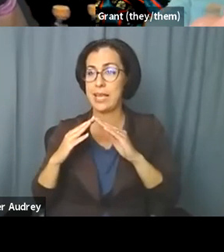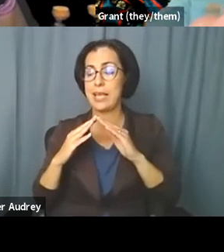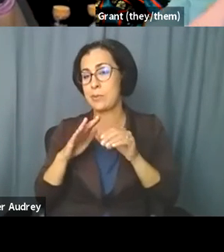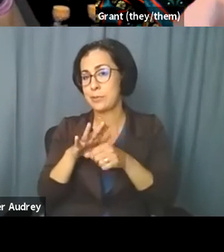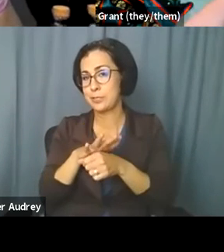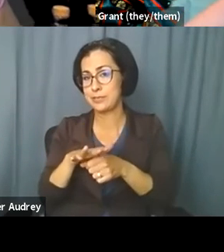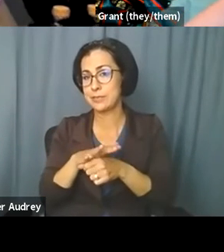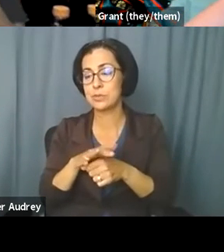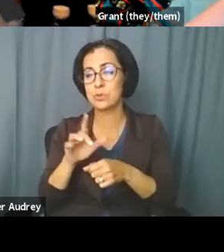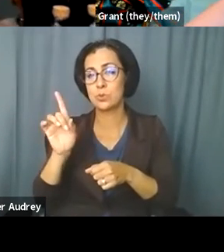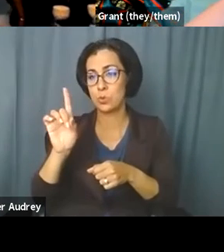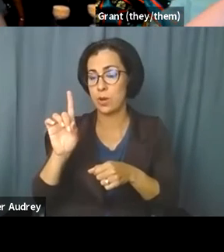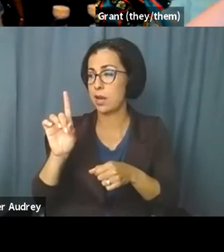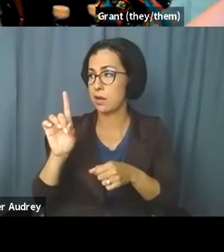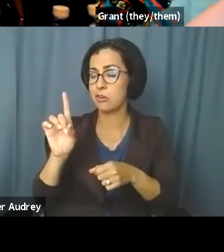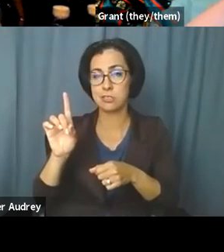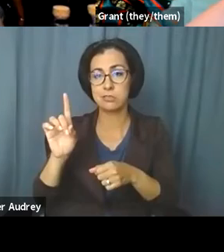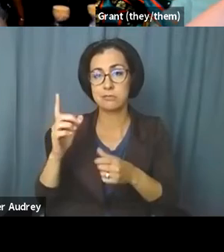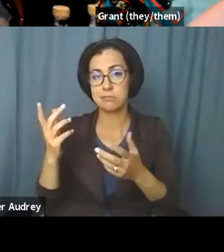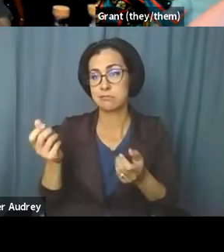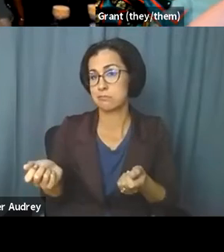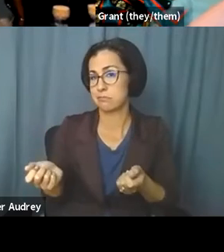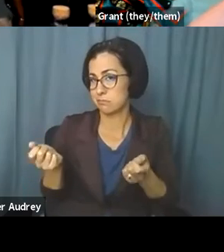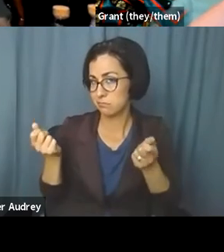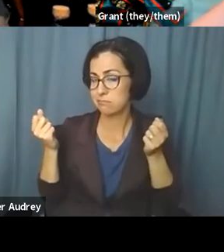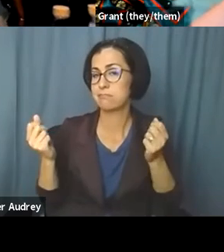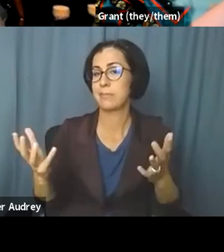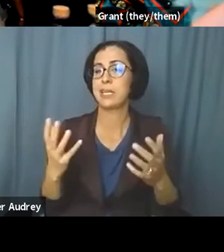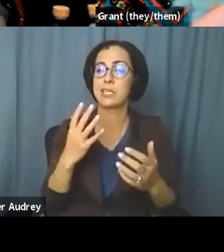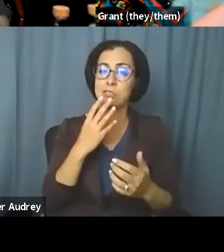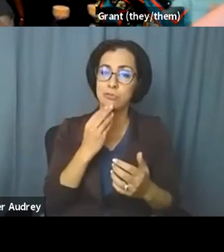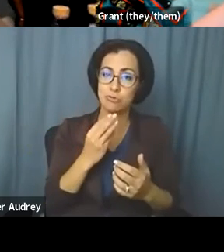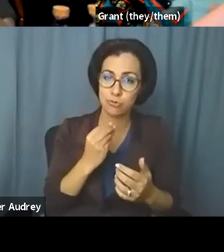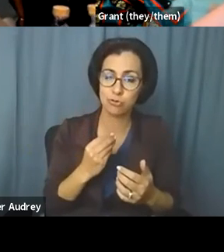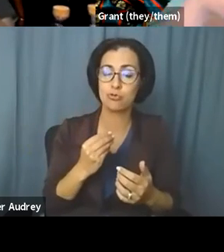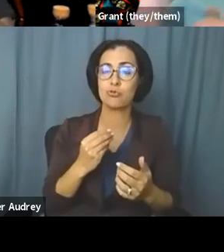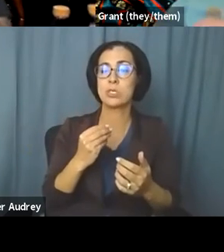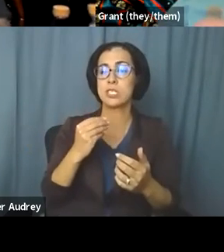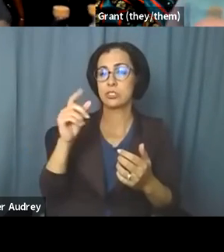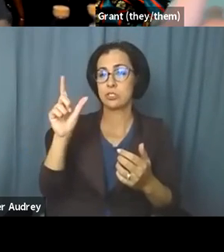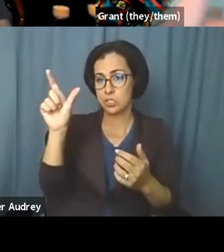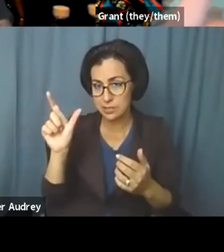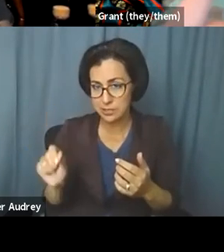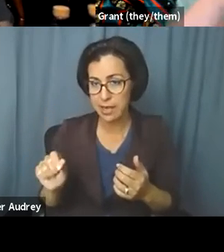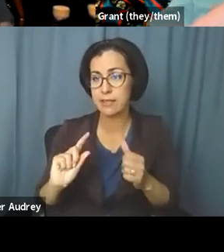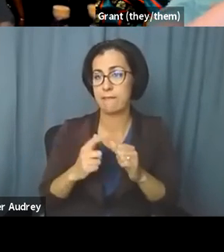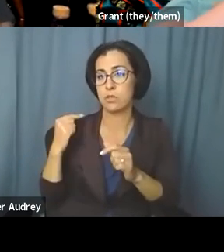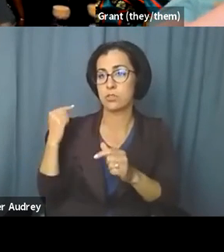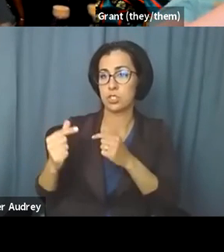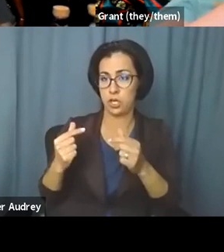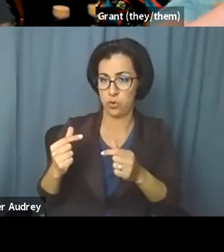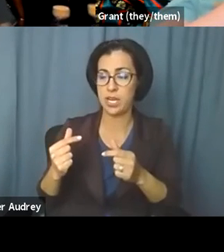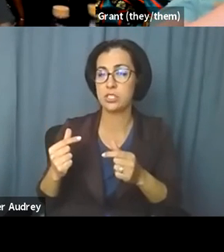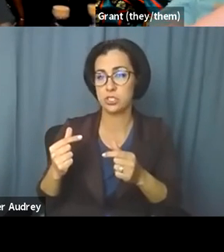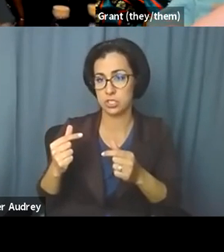uh, a lot of, um, Jewish and Italian first generation immigrants were displaced to in